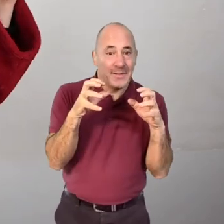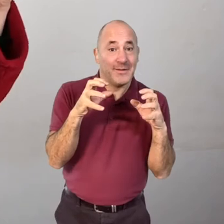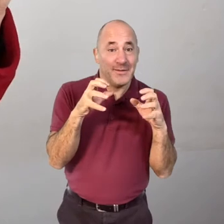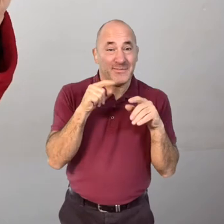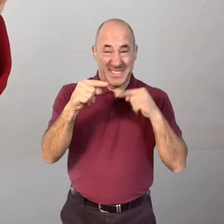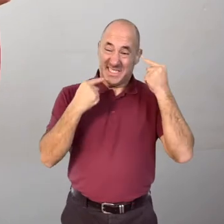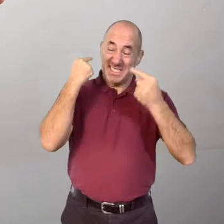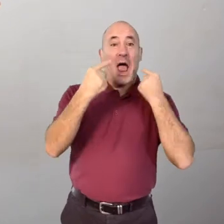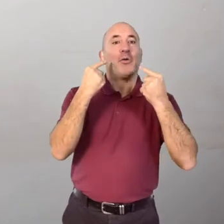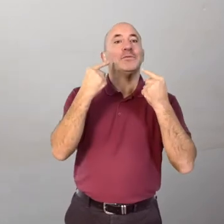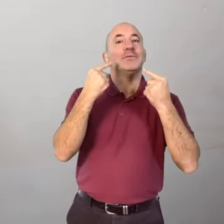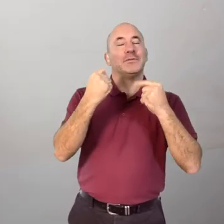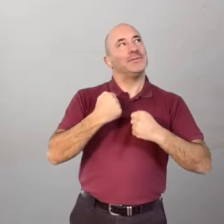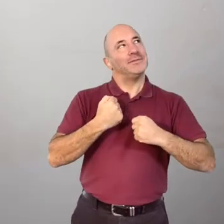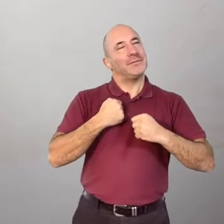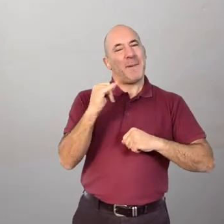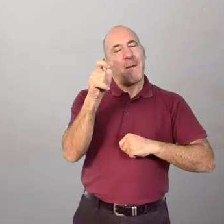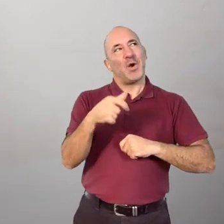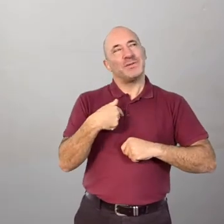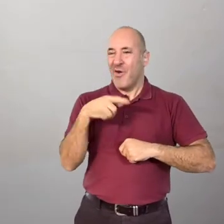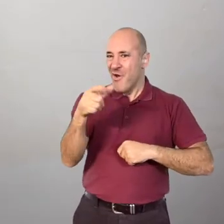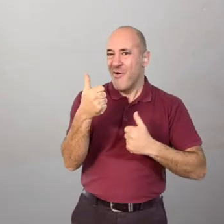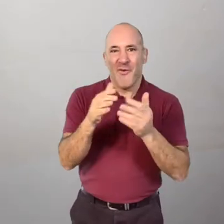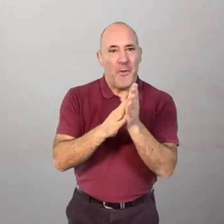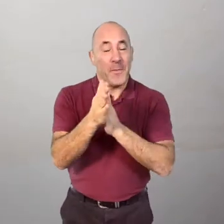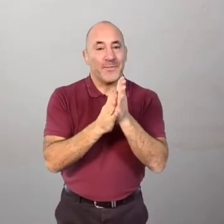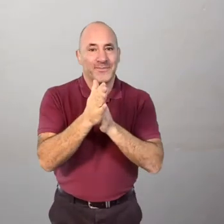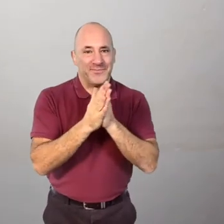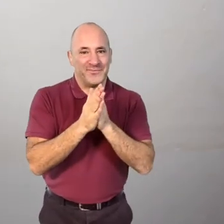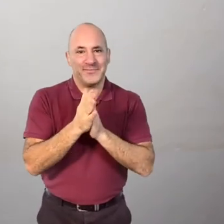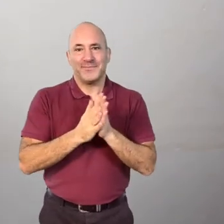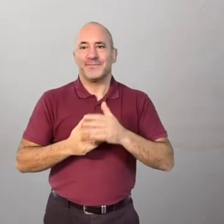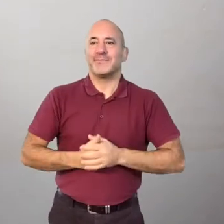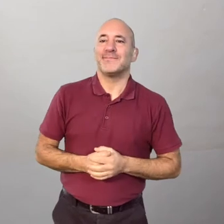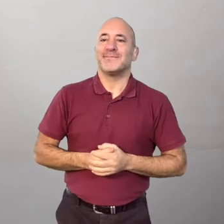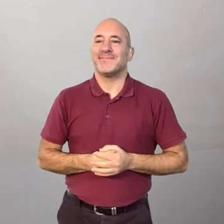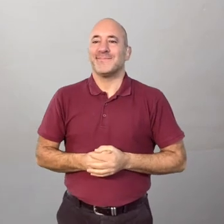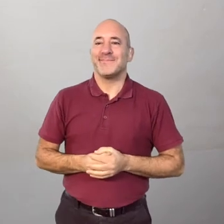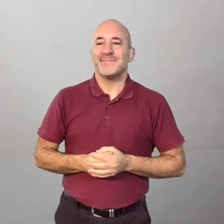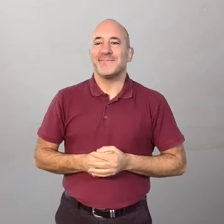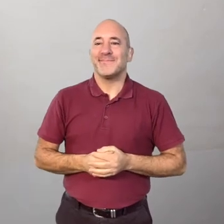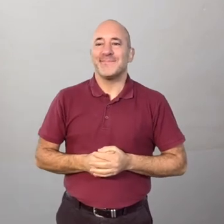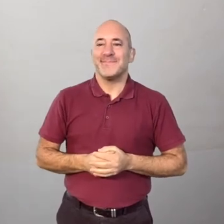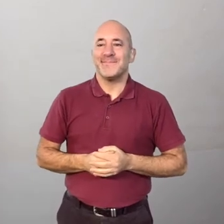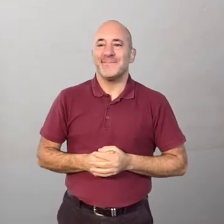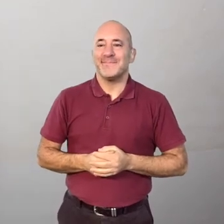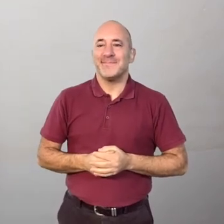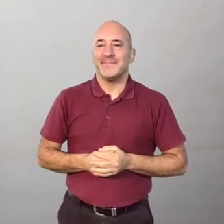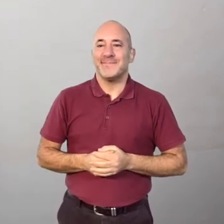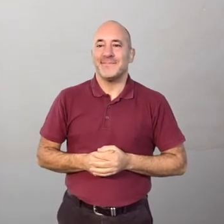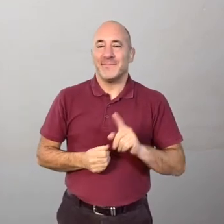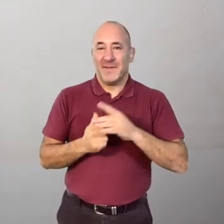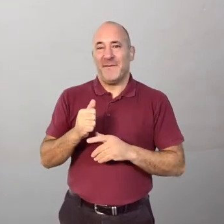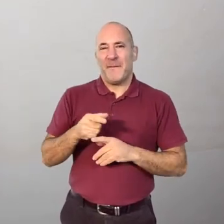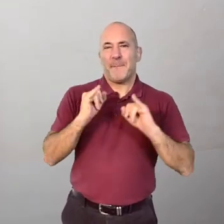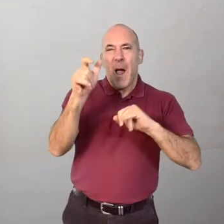whenever they come into a room that's the sound that I'm going to make for my villain. Now villains